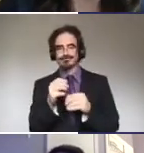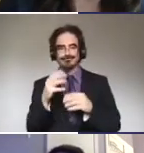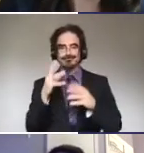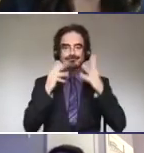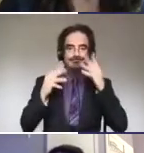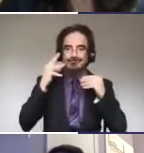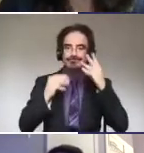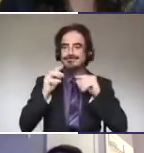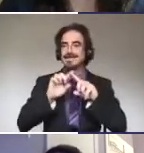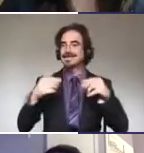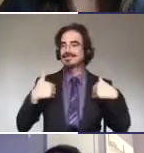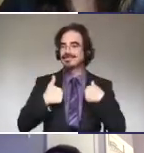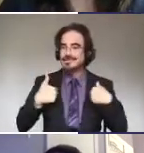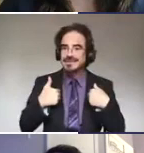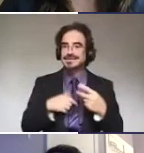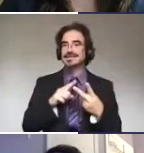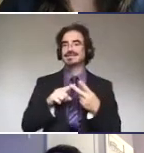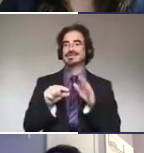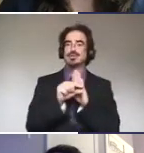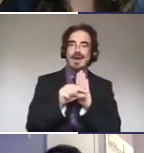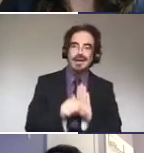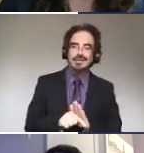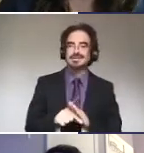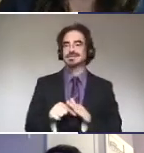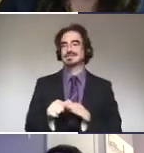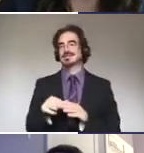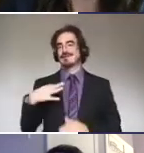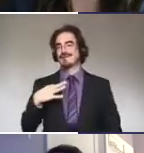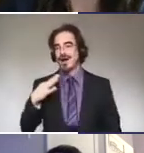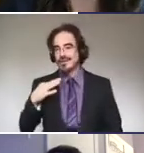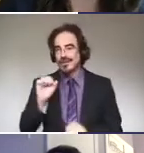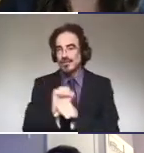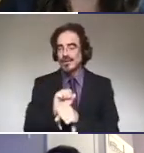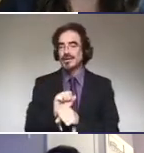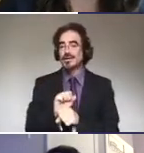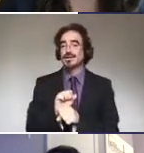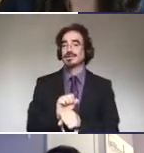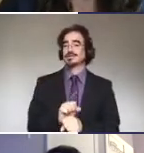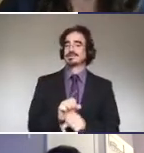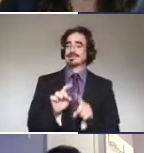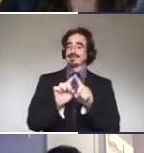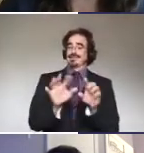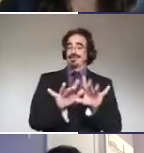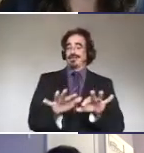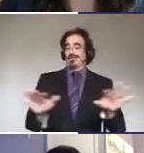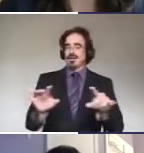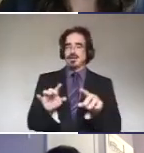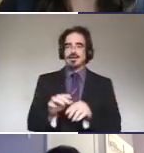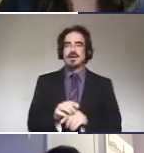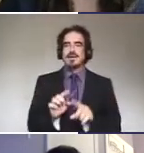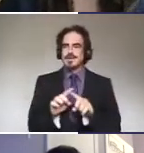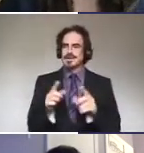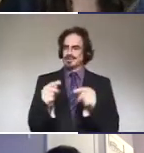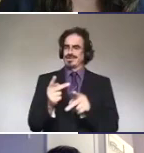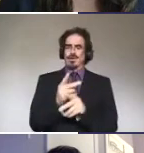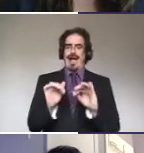grades, your volunteer work, your leadership. But also, I started looking at how am I going to manage classrooms.